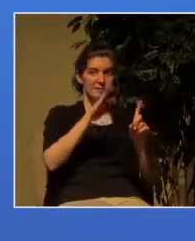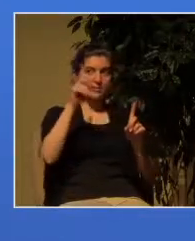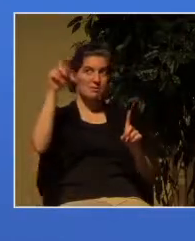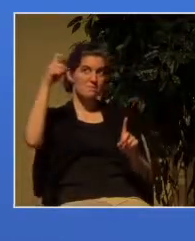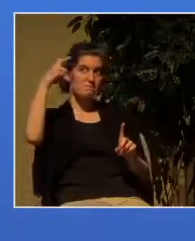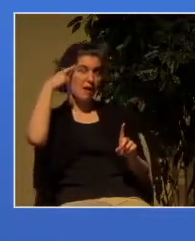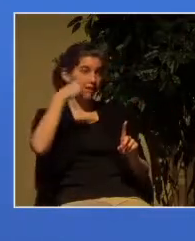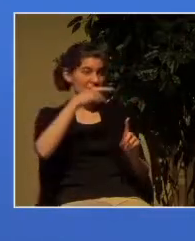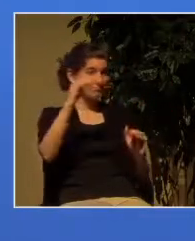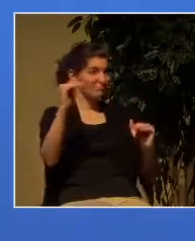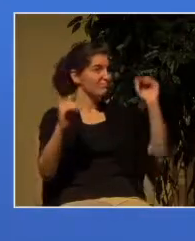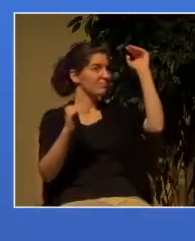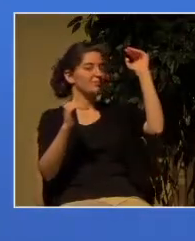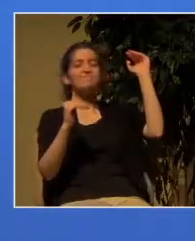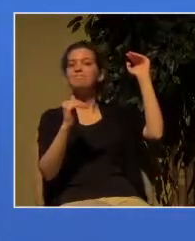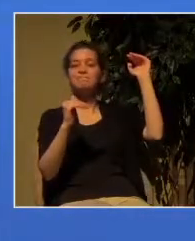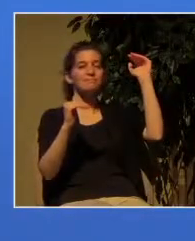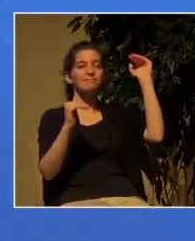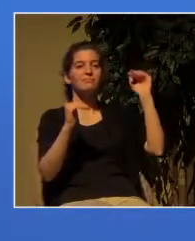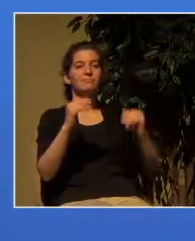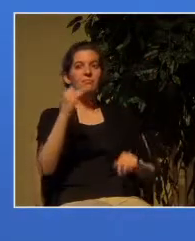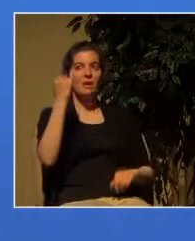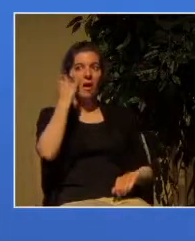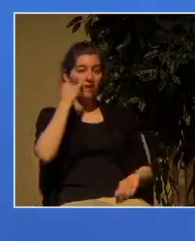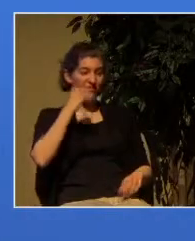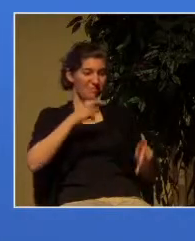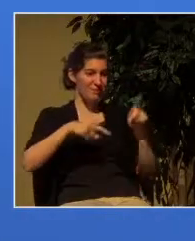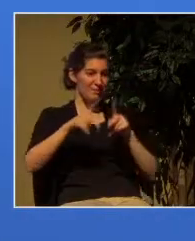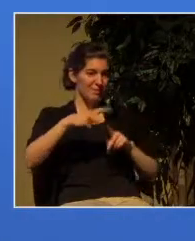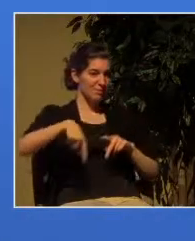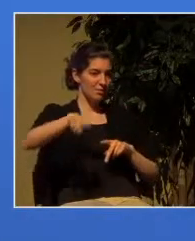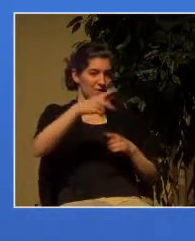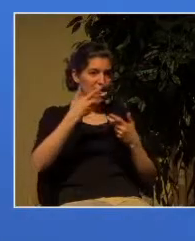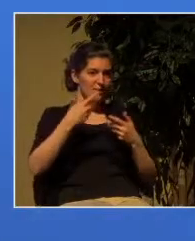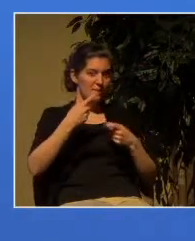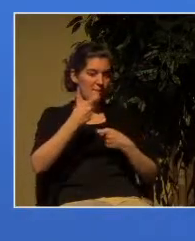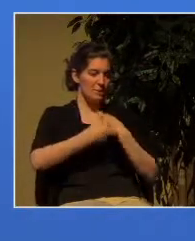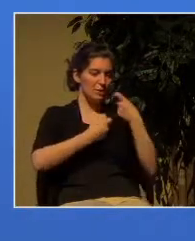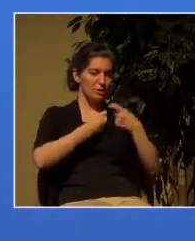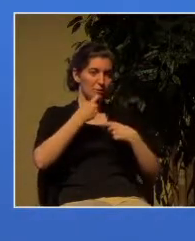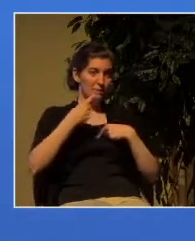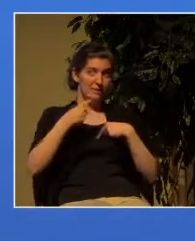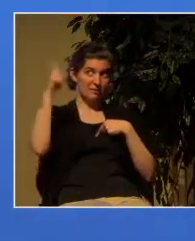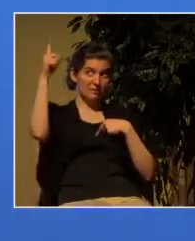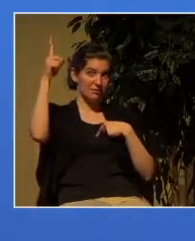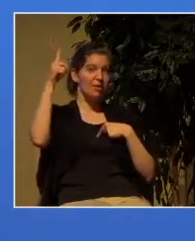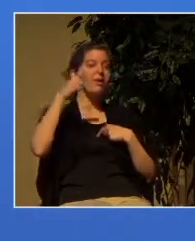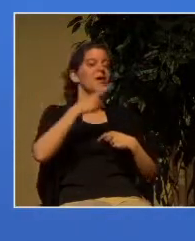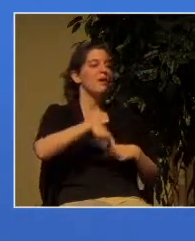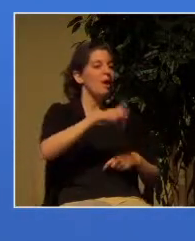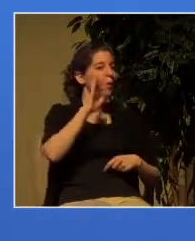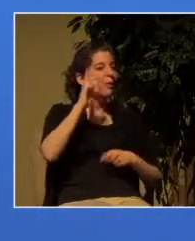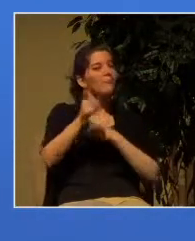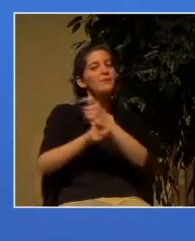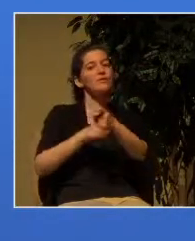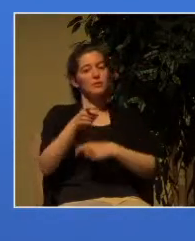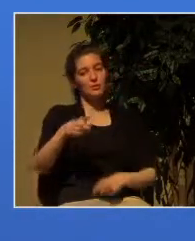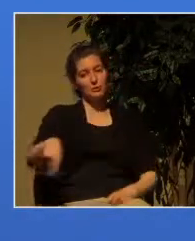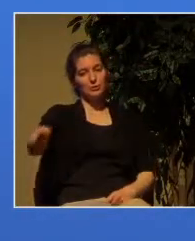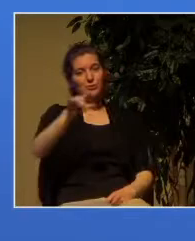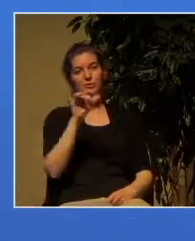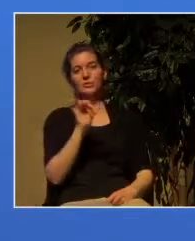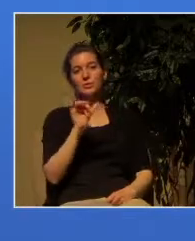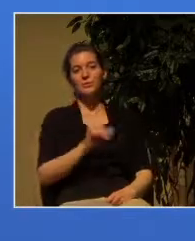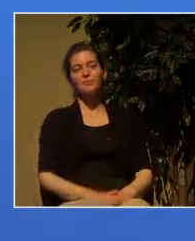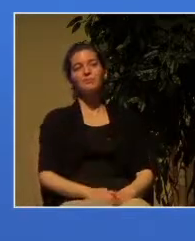me they will persecute you also and Paul echoes that same thought in 2 Timothy 3